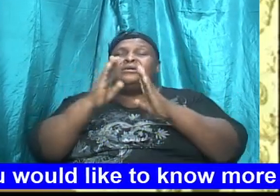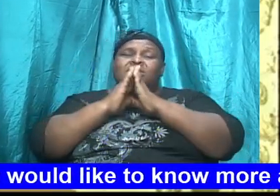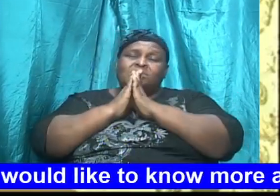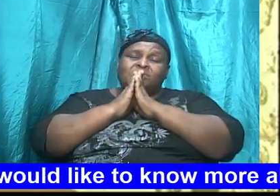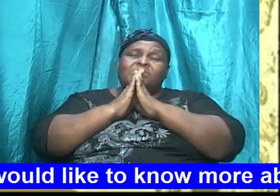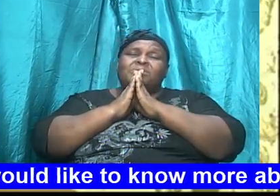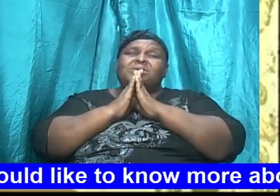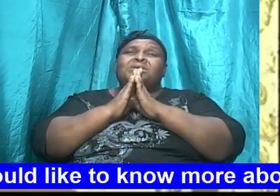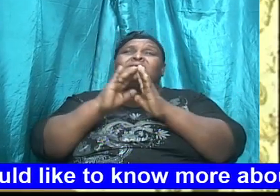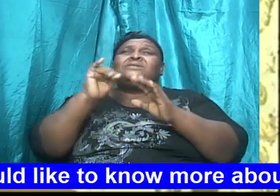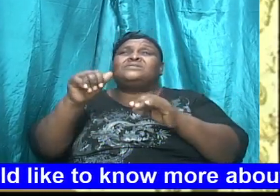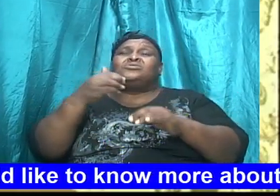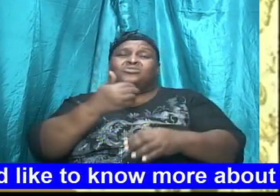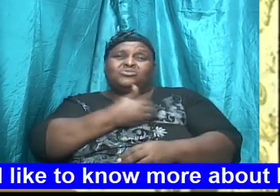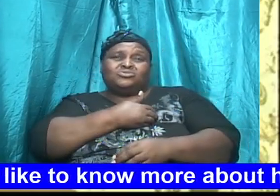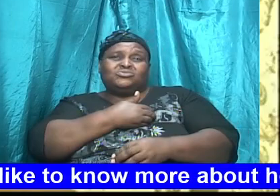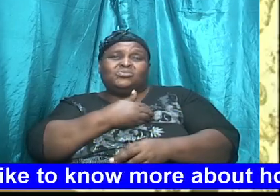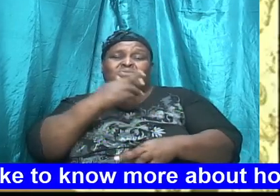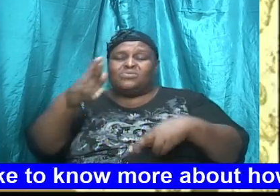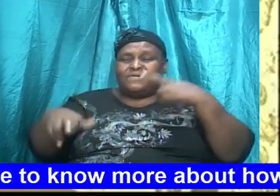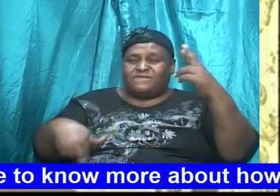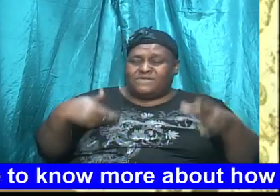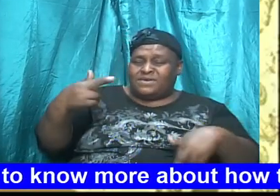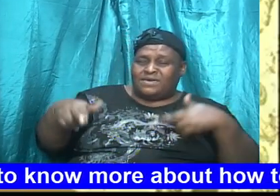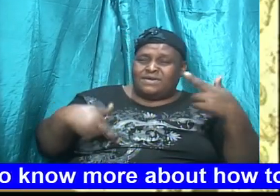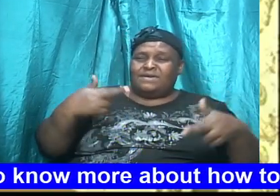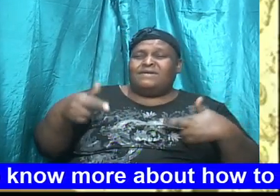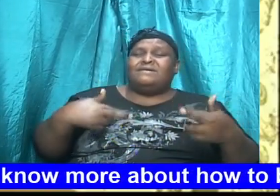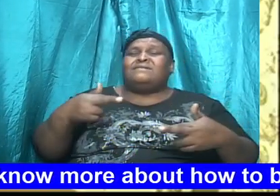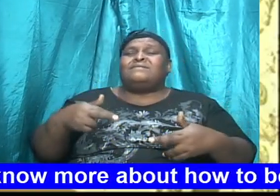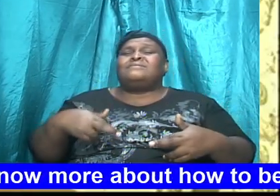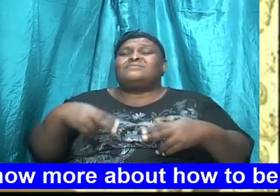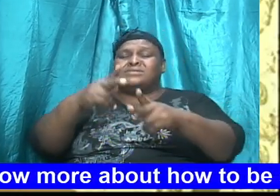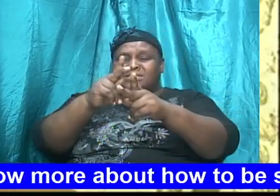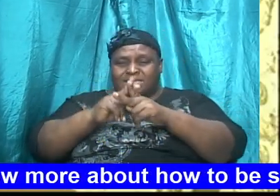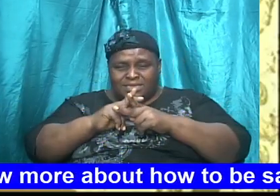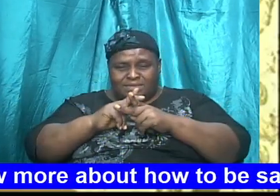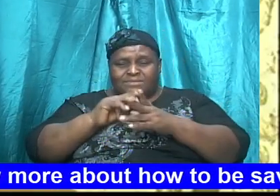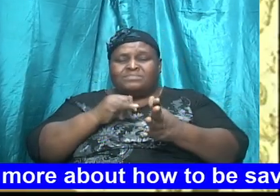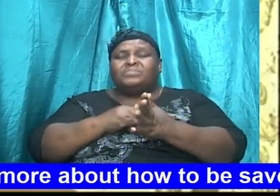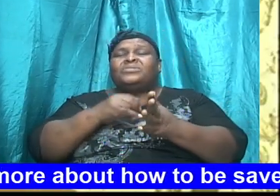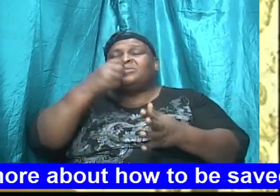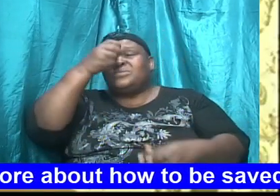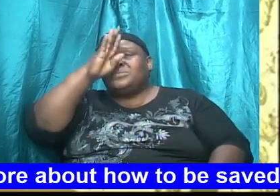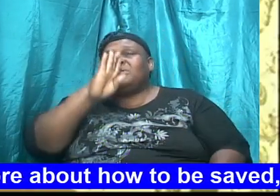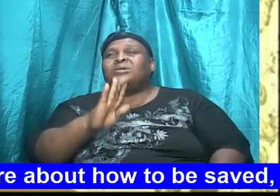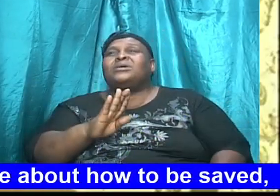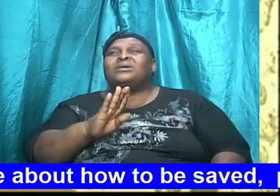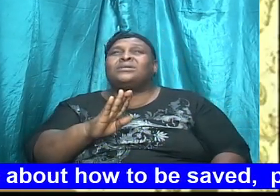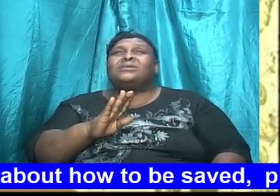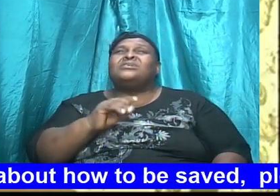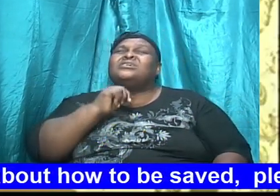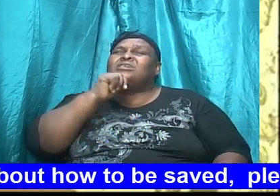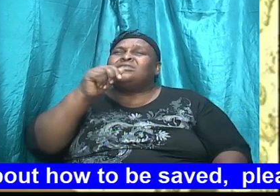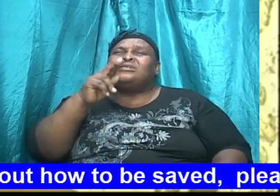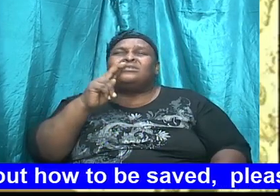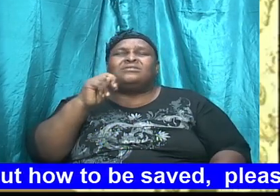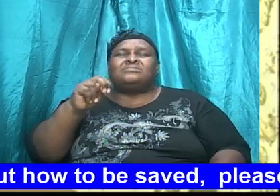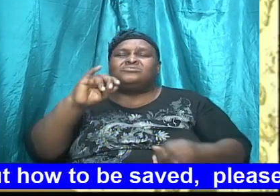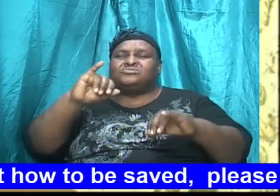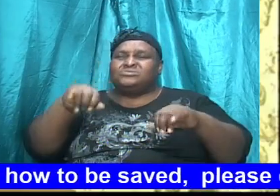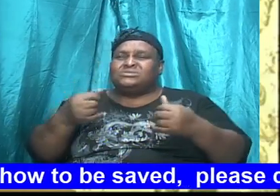that the souls that were revived, that we will keep it, God, and it will not just